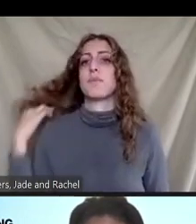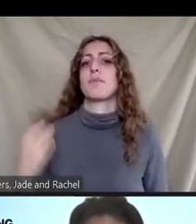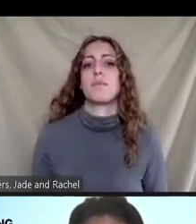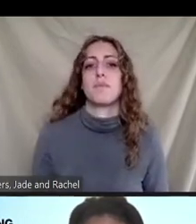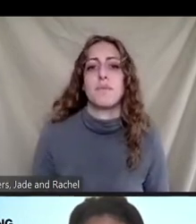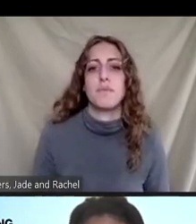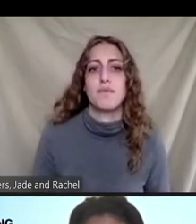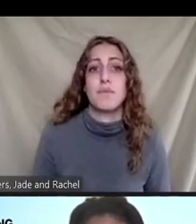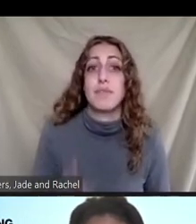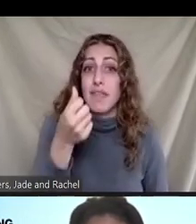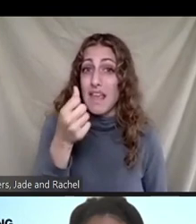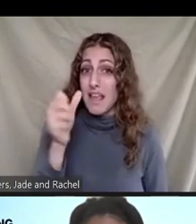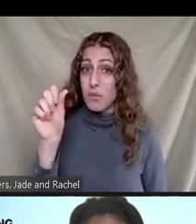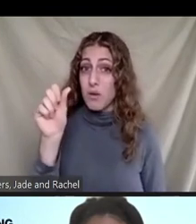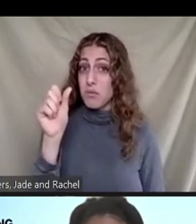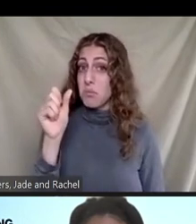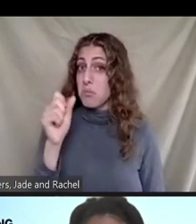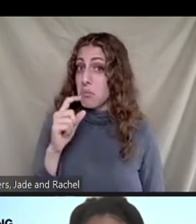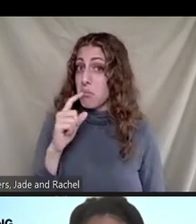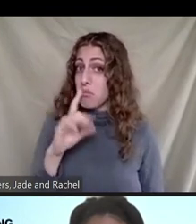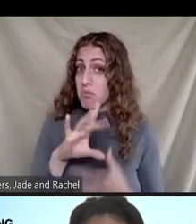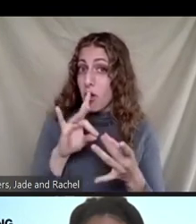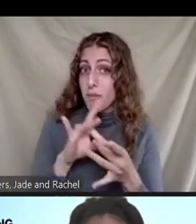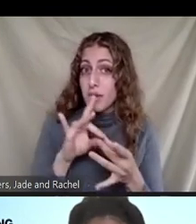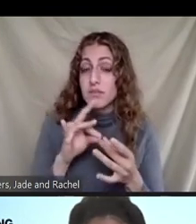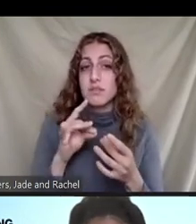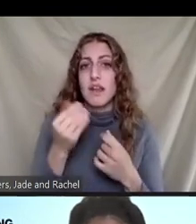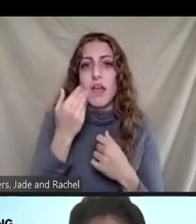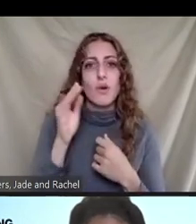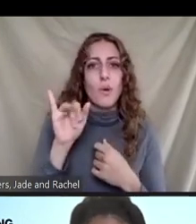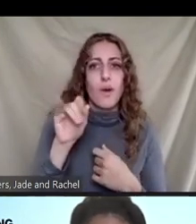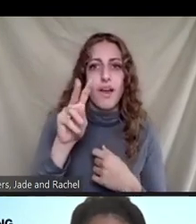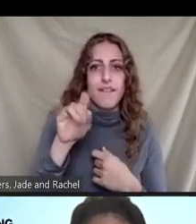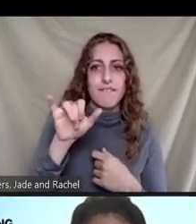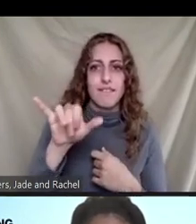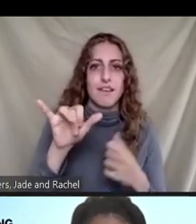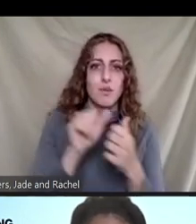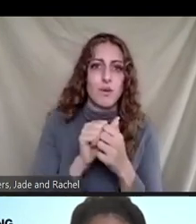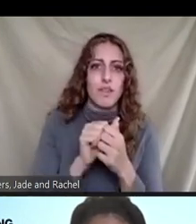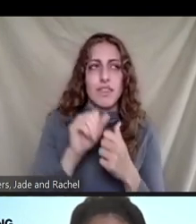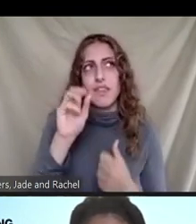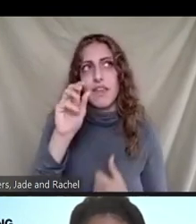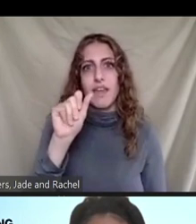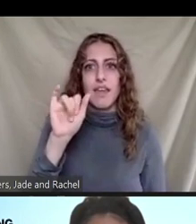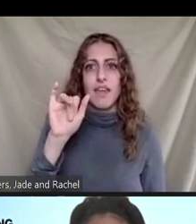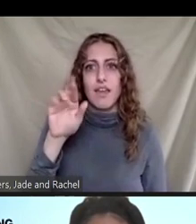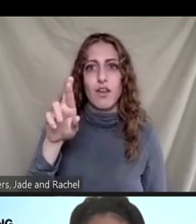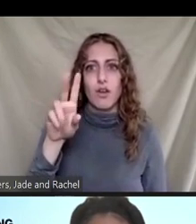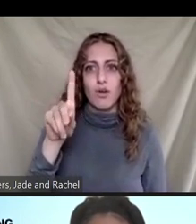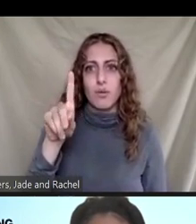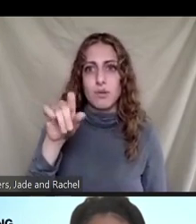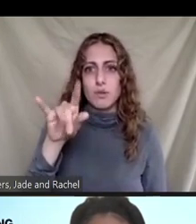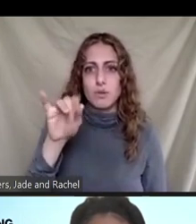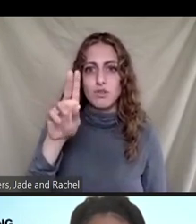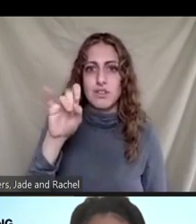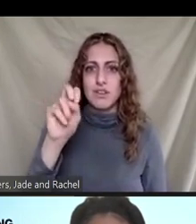Does anyone have any thoughts? I don't know Dr. Ivey with air pollution, but it's not completely related. might shoot that one back to panel